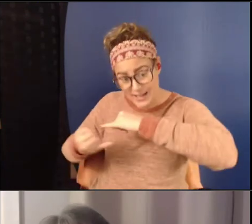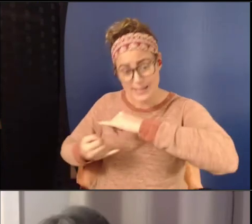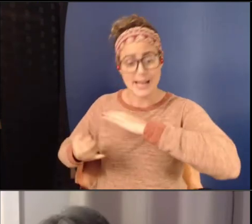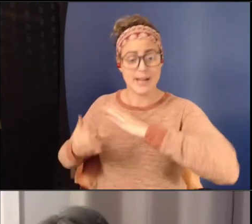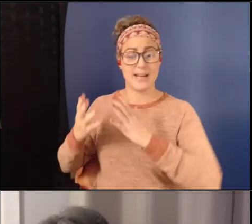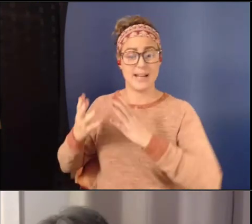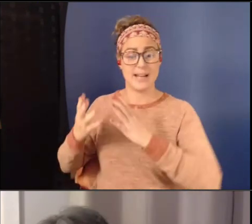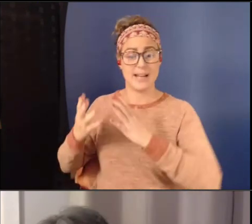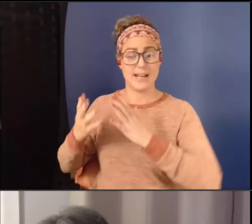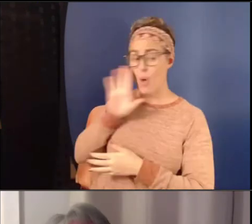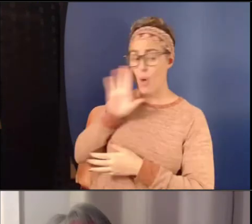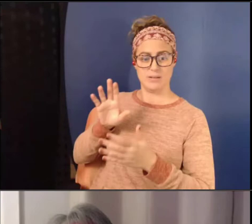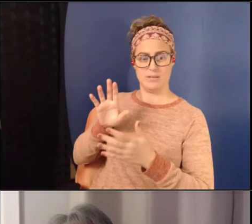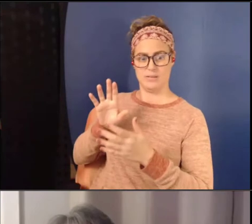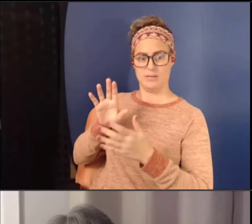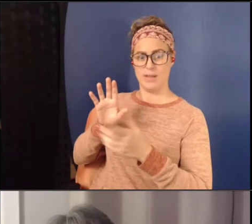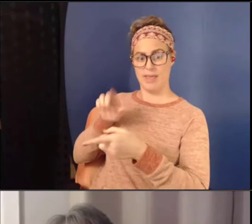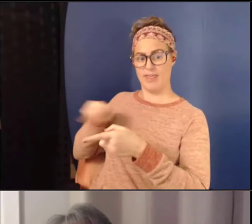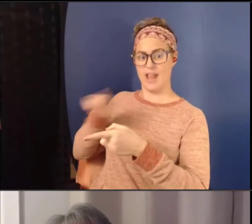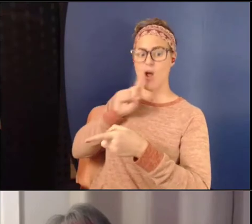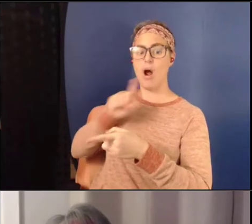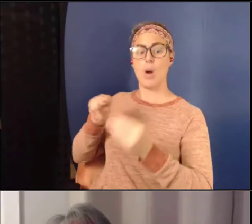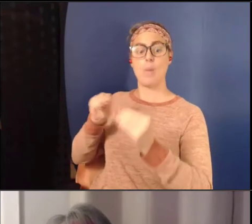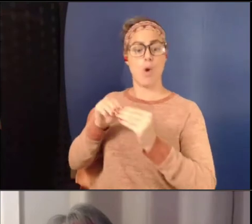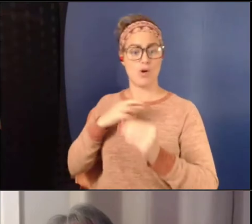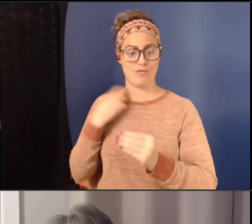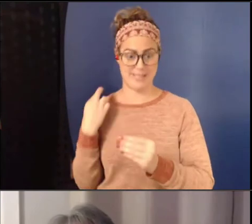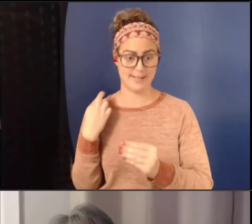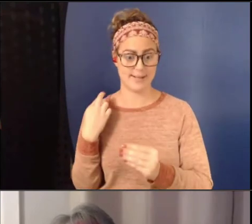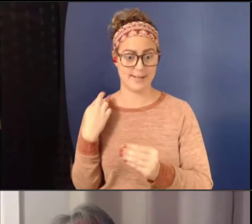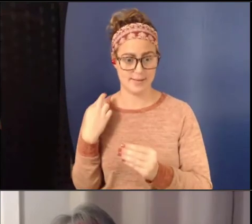risk for these types of outcomes in youth violence.